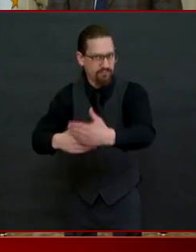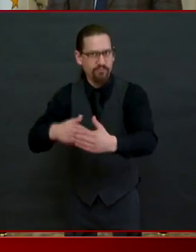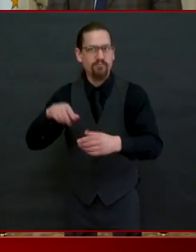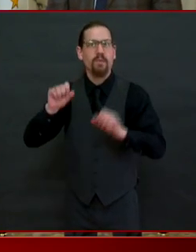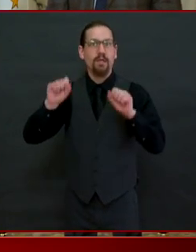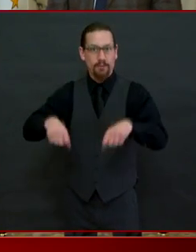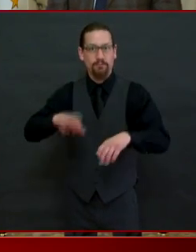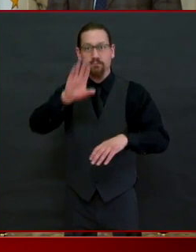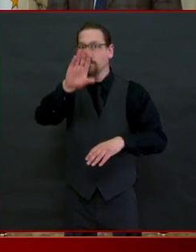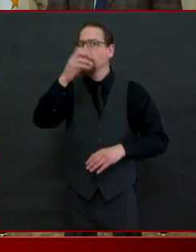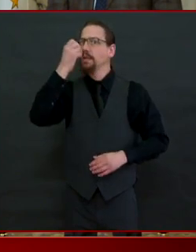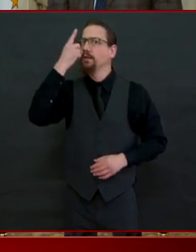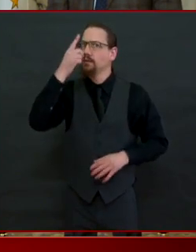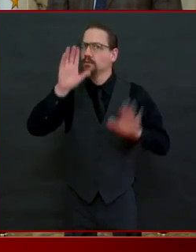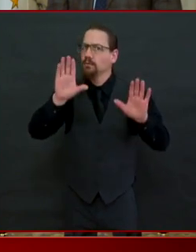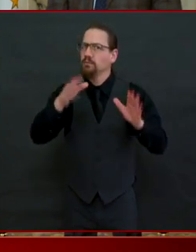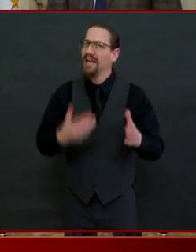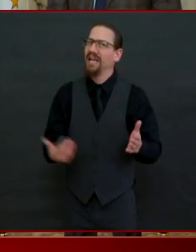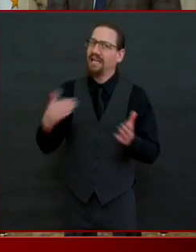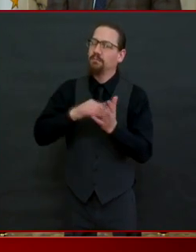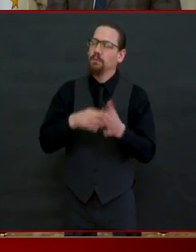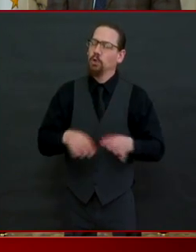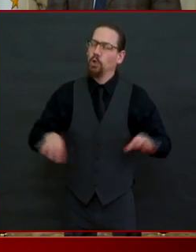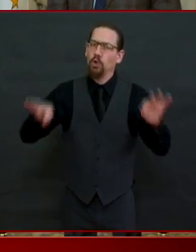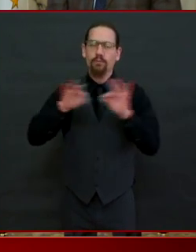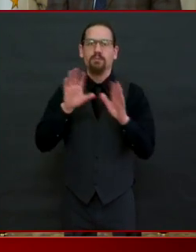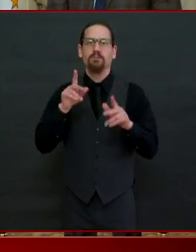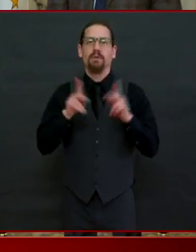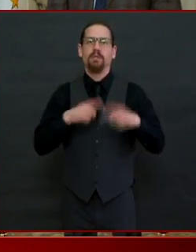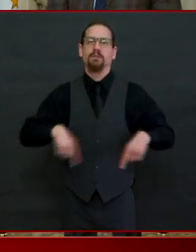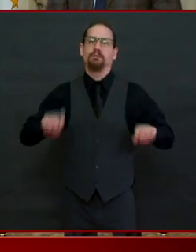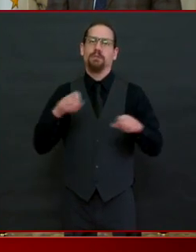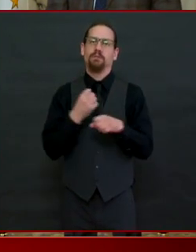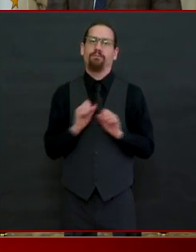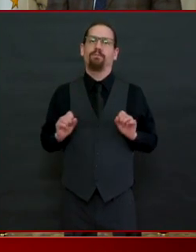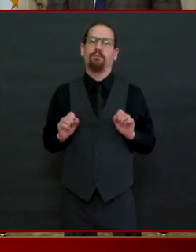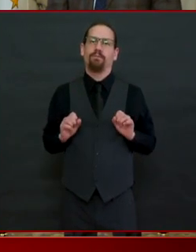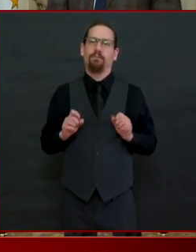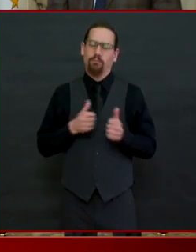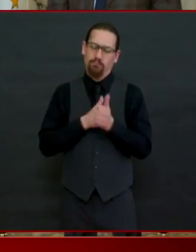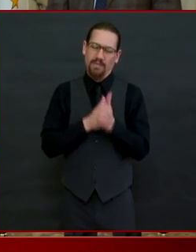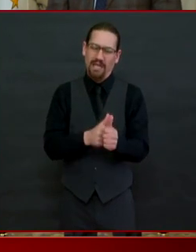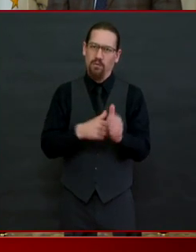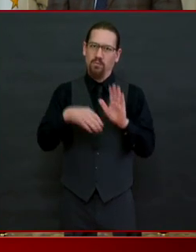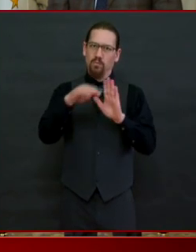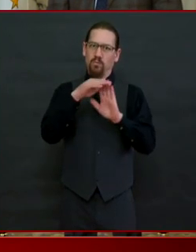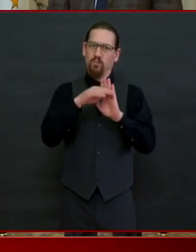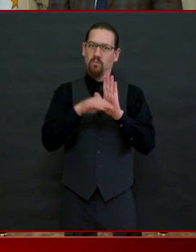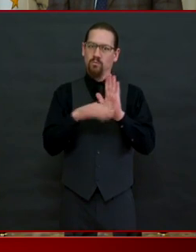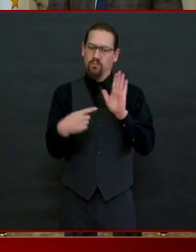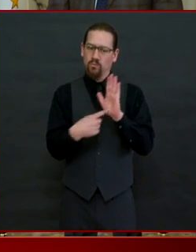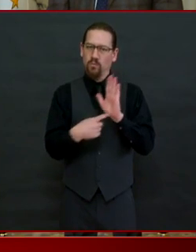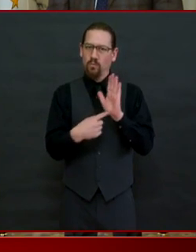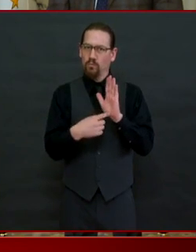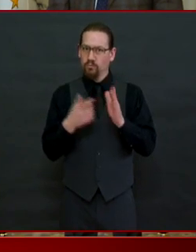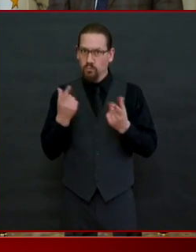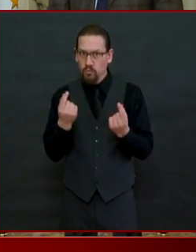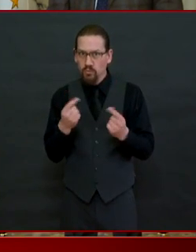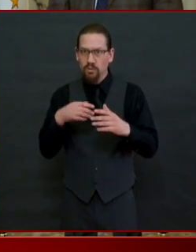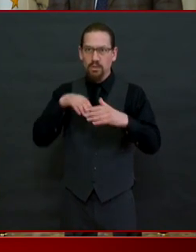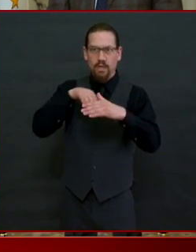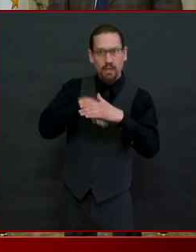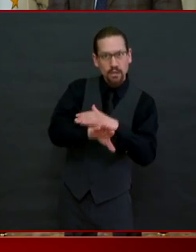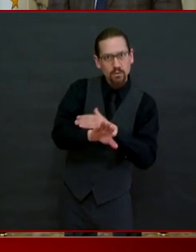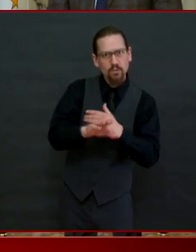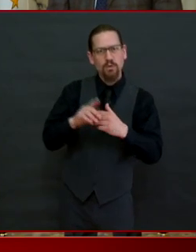thank dem janet coy it's fantastic she's been leading this and in touch with the owners of garden centers and i want to thank the garden